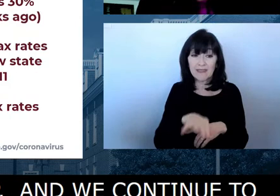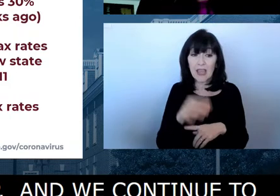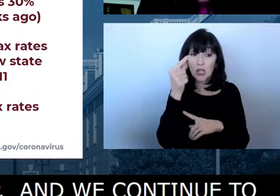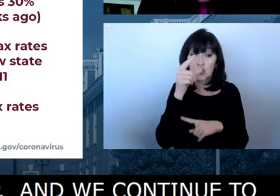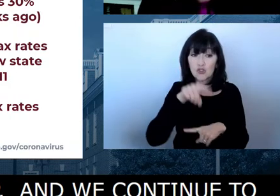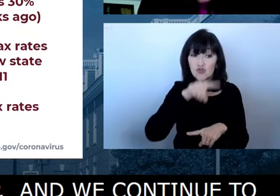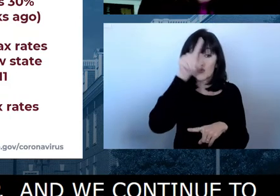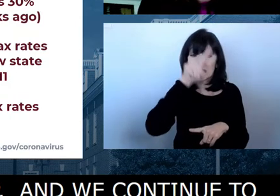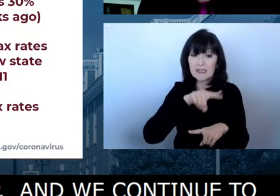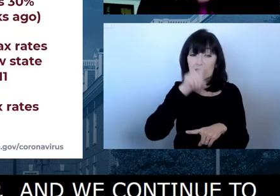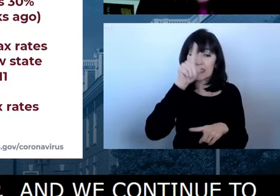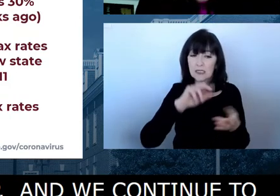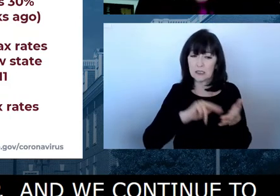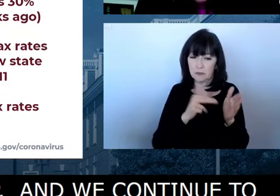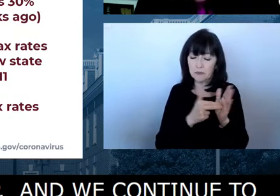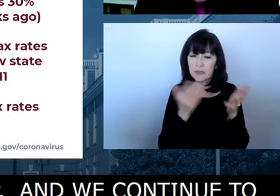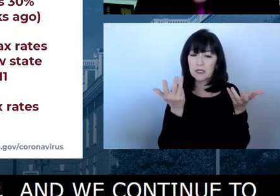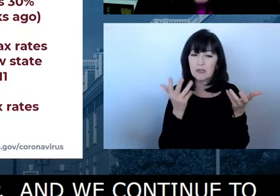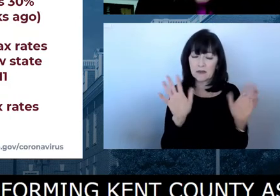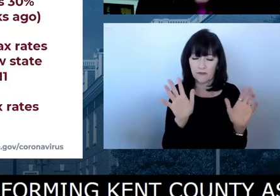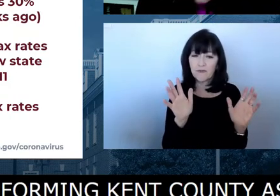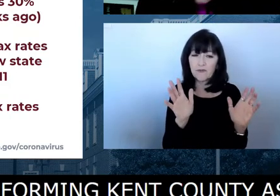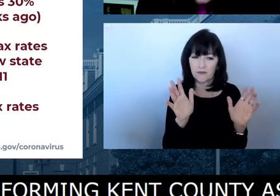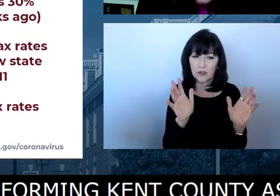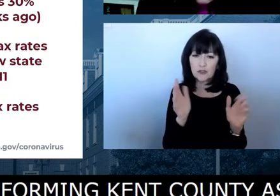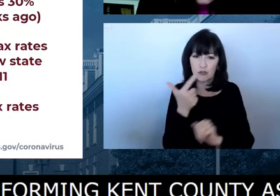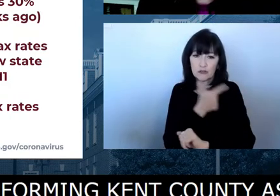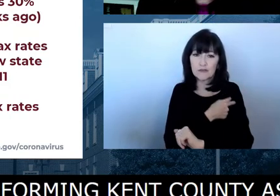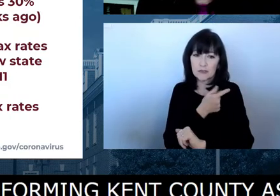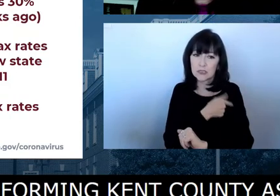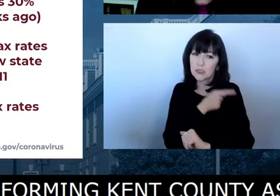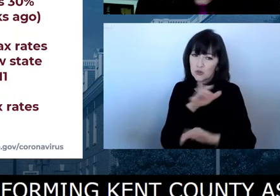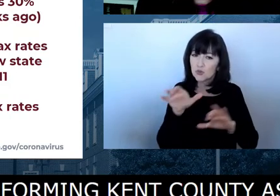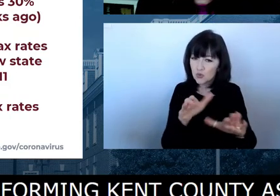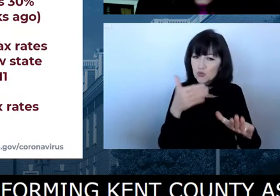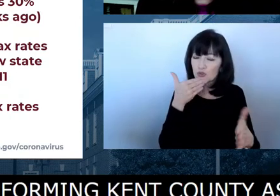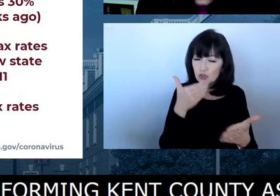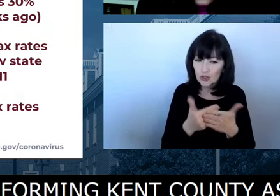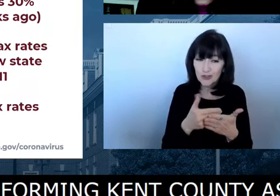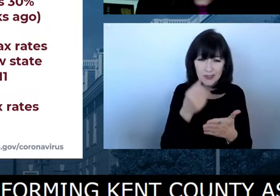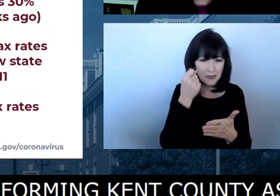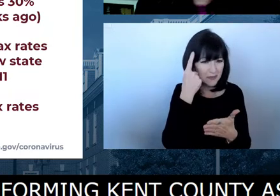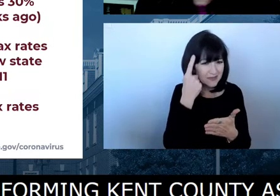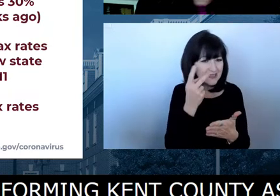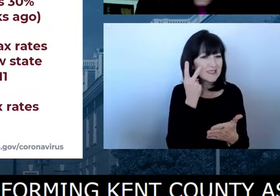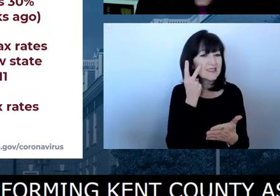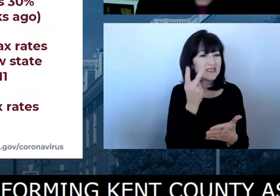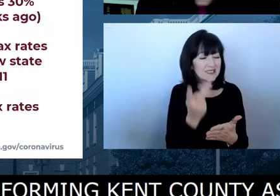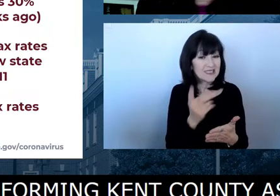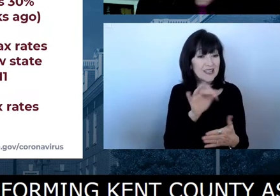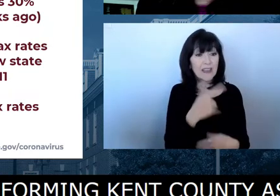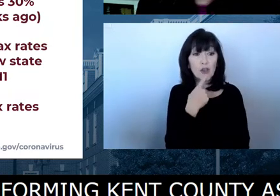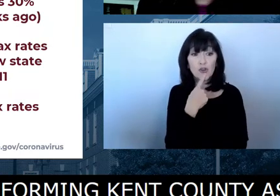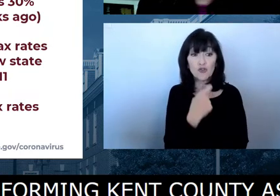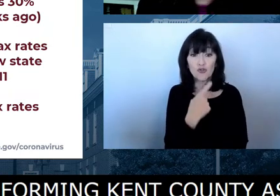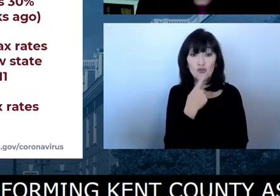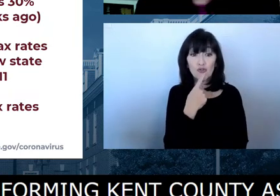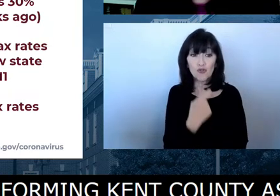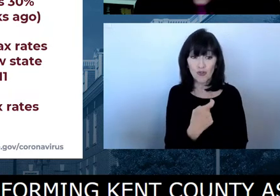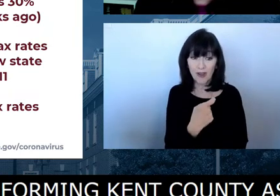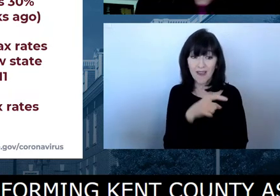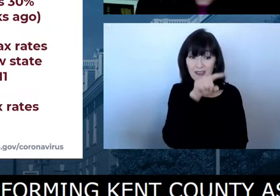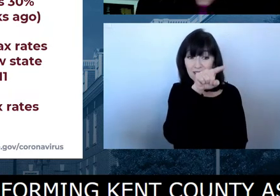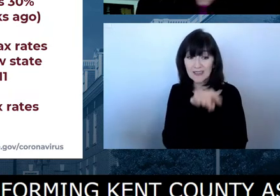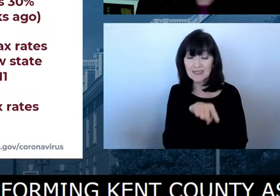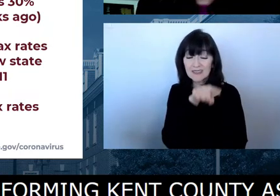But we have 25 zip codes that are lagging substantially behind the statewide average. We see them more